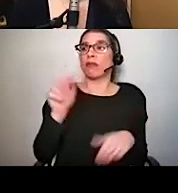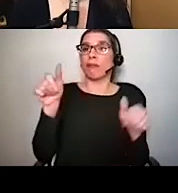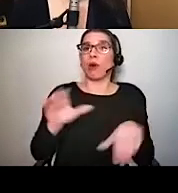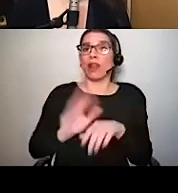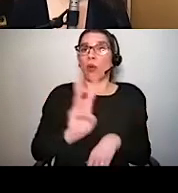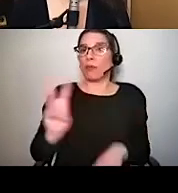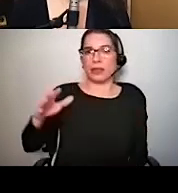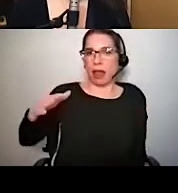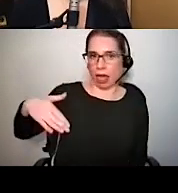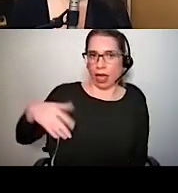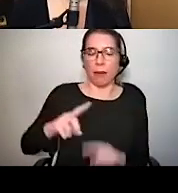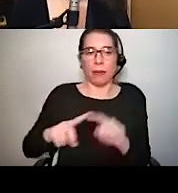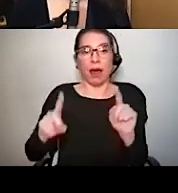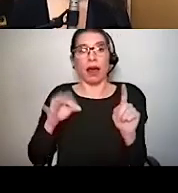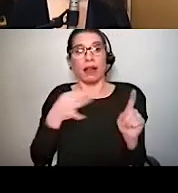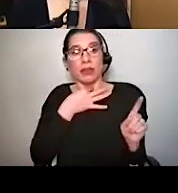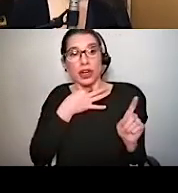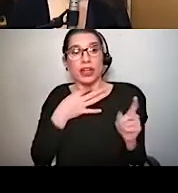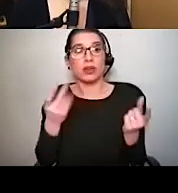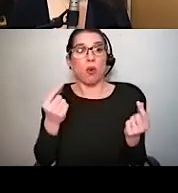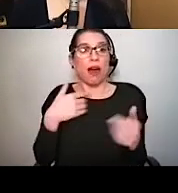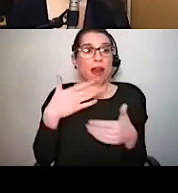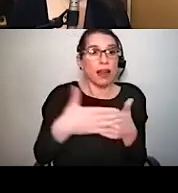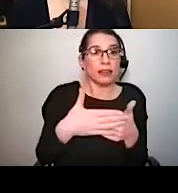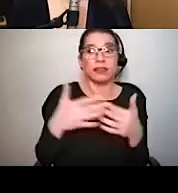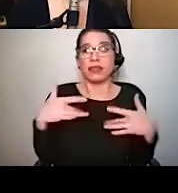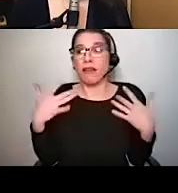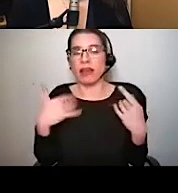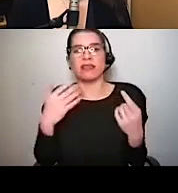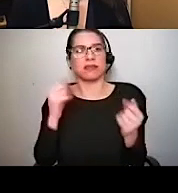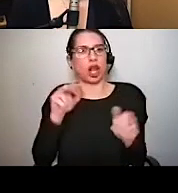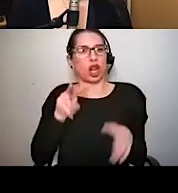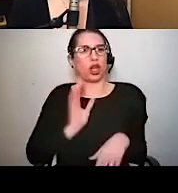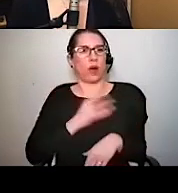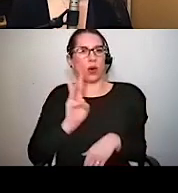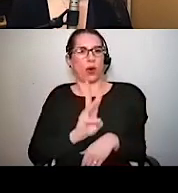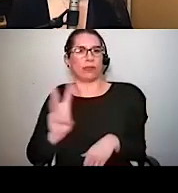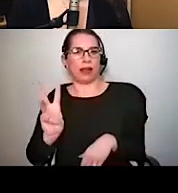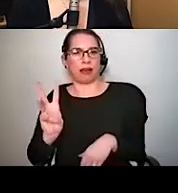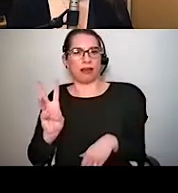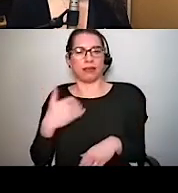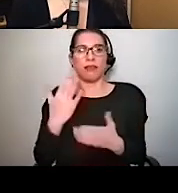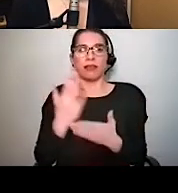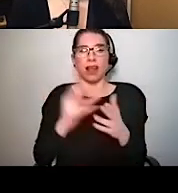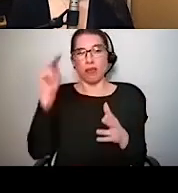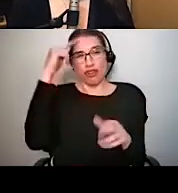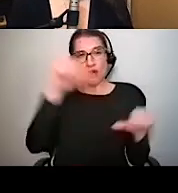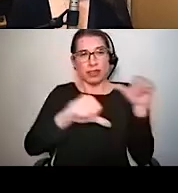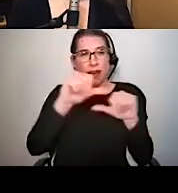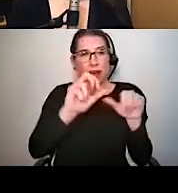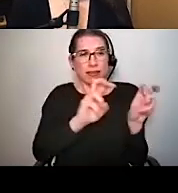know more about what we have coming up, there's our website, if you aren't already familiar with it, have some neuroscience topics, some birds,